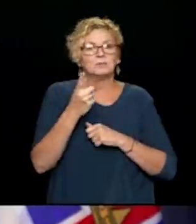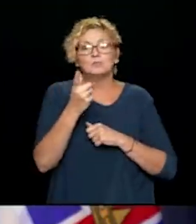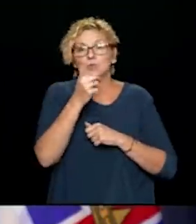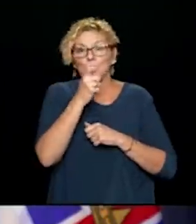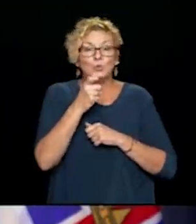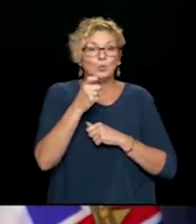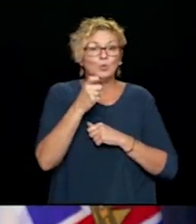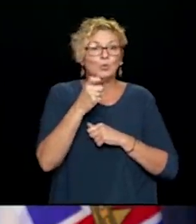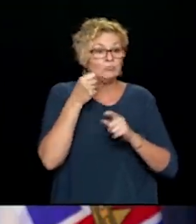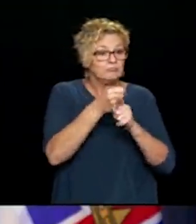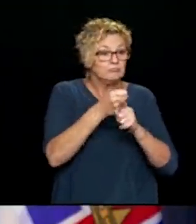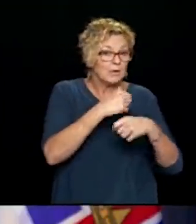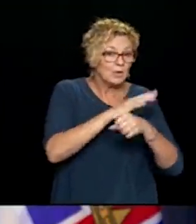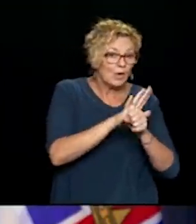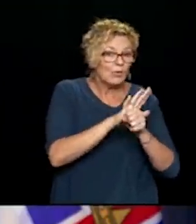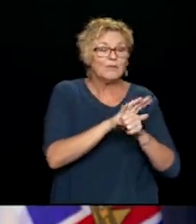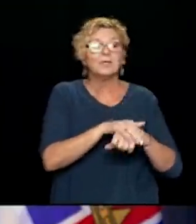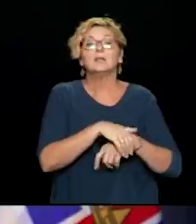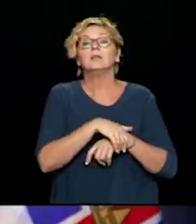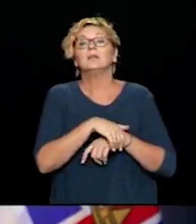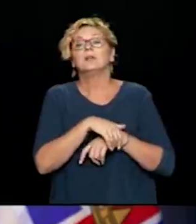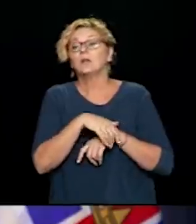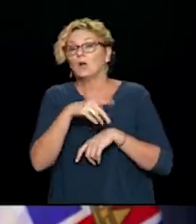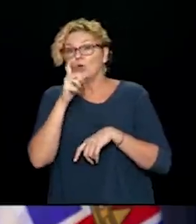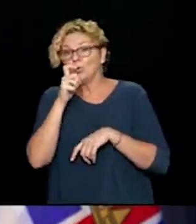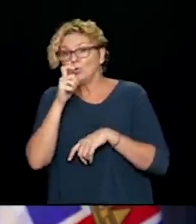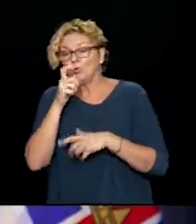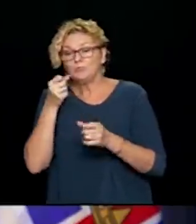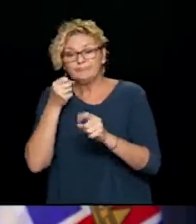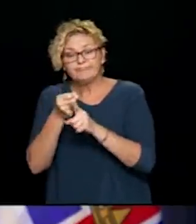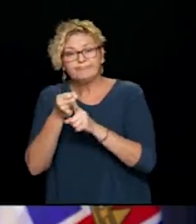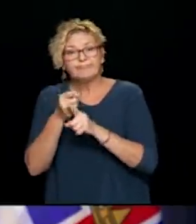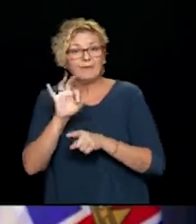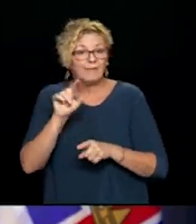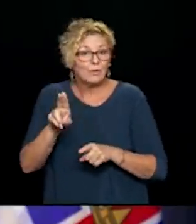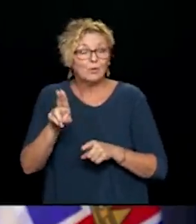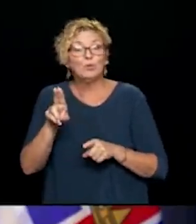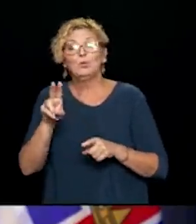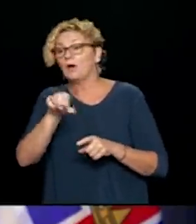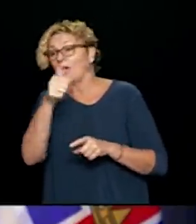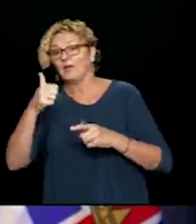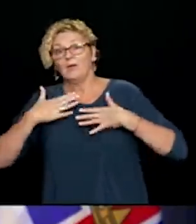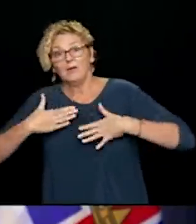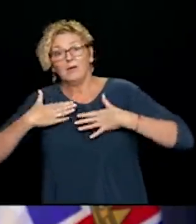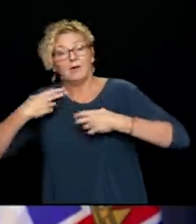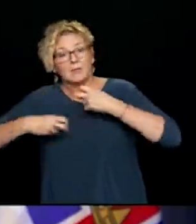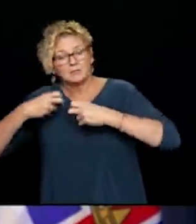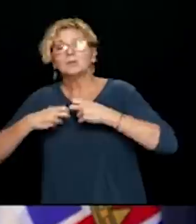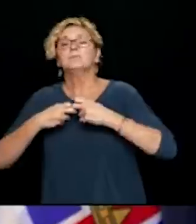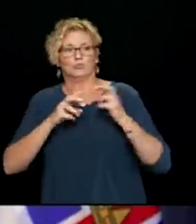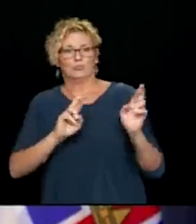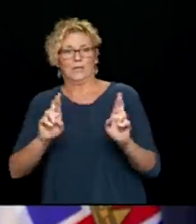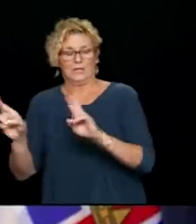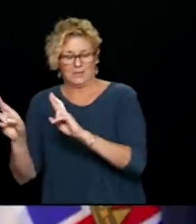those with COVID-19 by having assigned COVID beds across 19 designated hospitals. We are prepared by recruiting 7